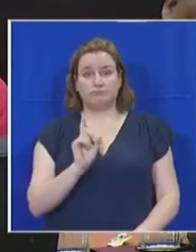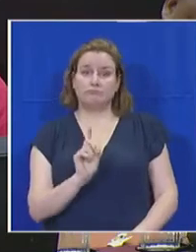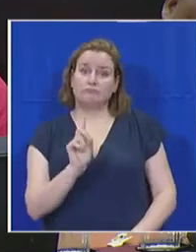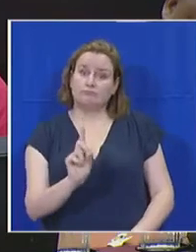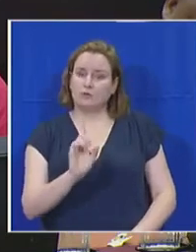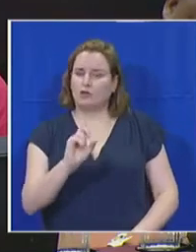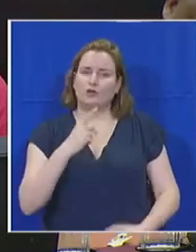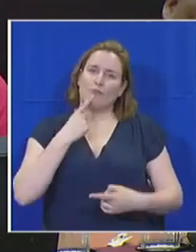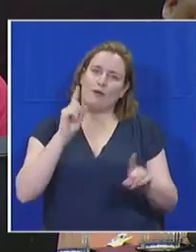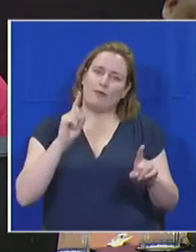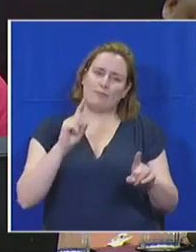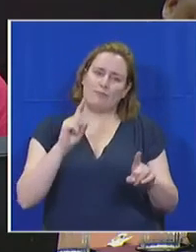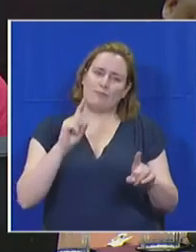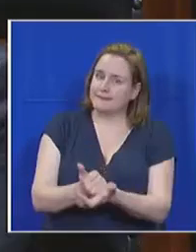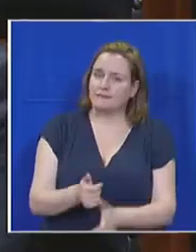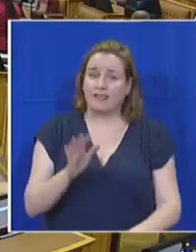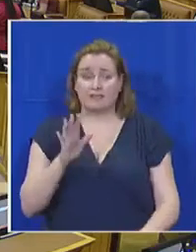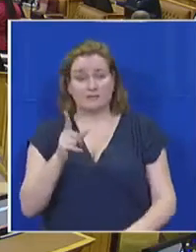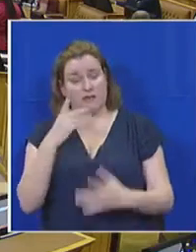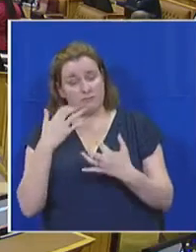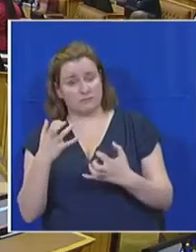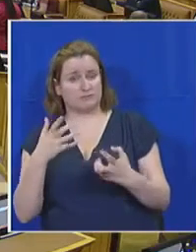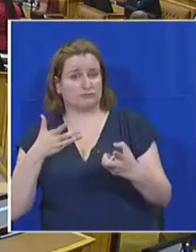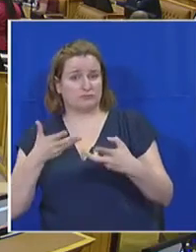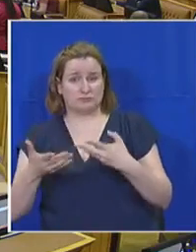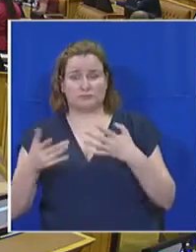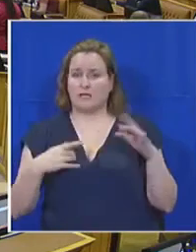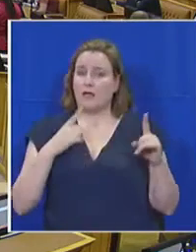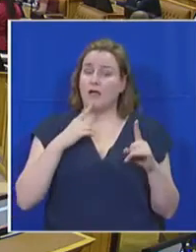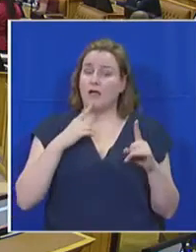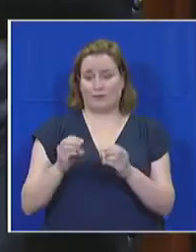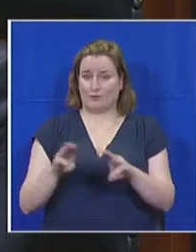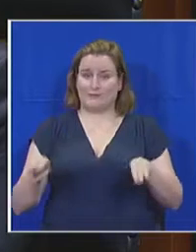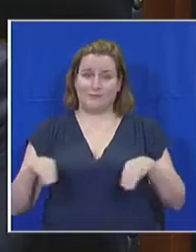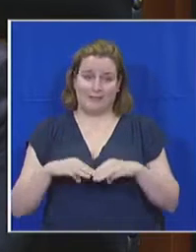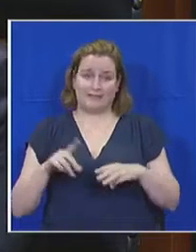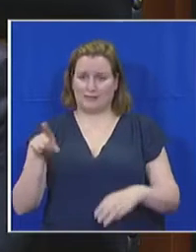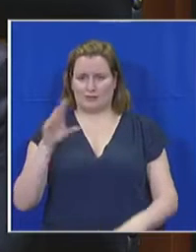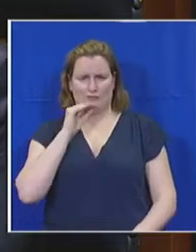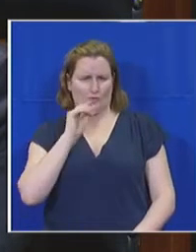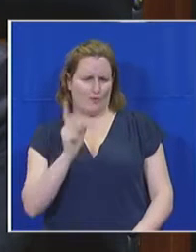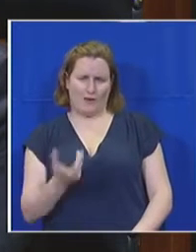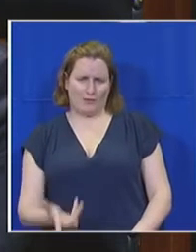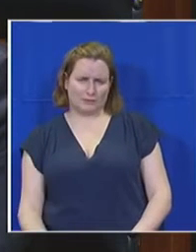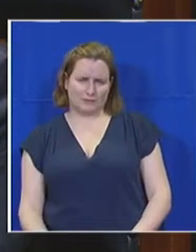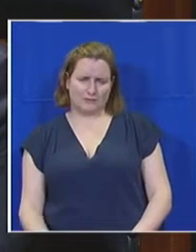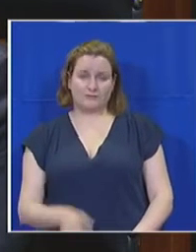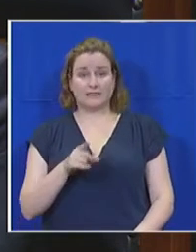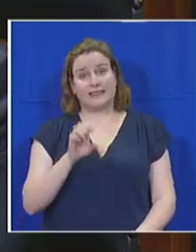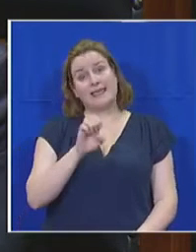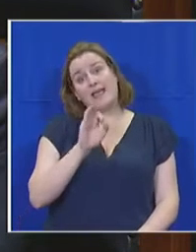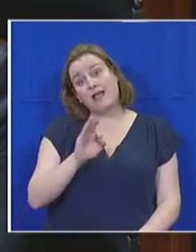baseless statements about the municipalities and into this parliament alone. She has mentioned. Please take your seat. The